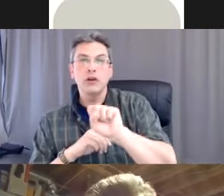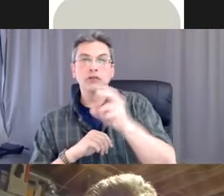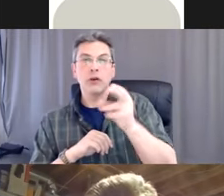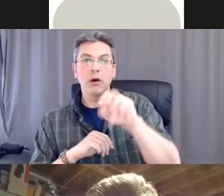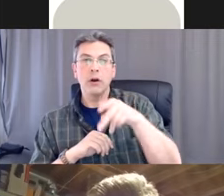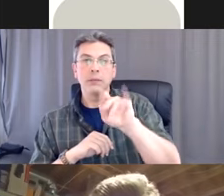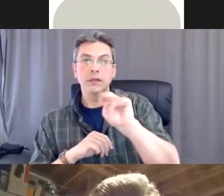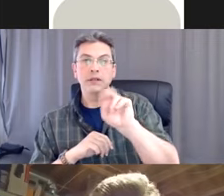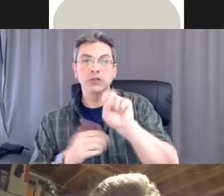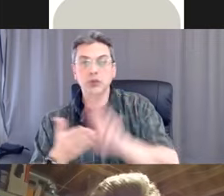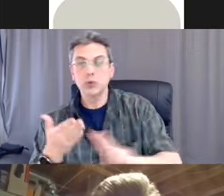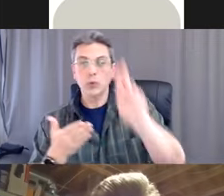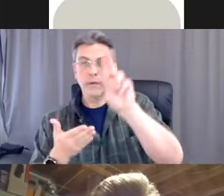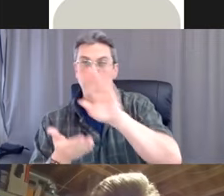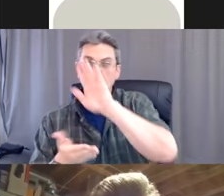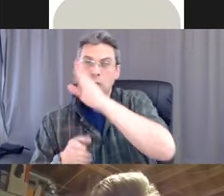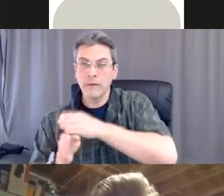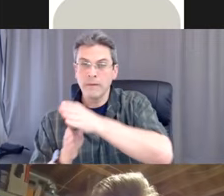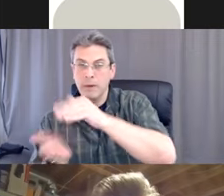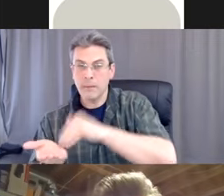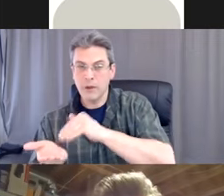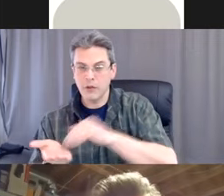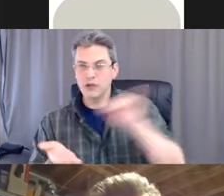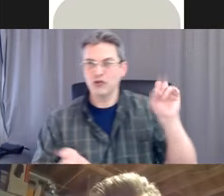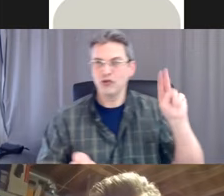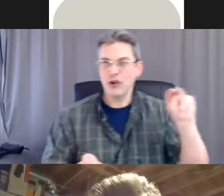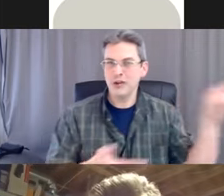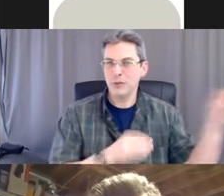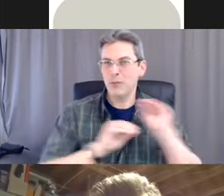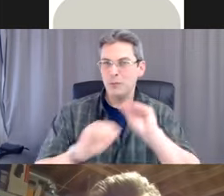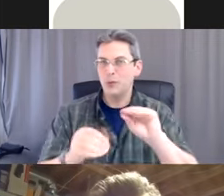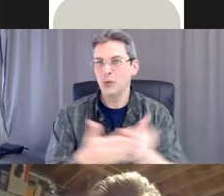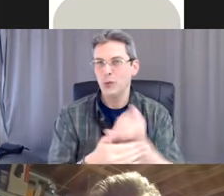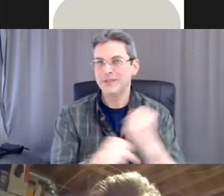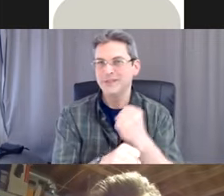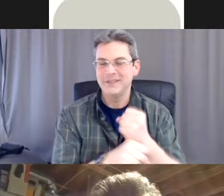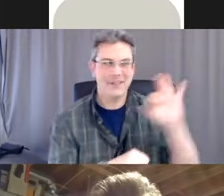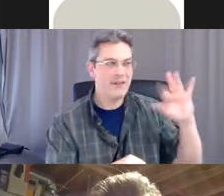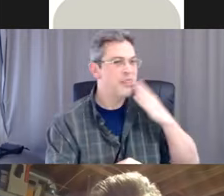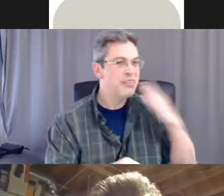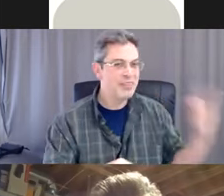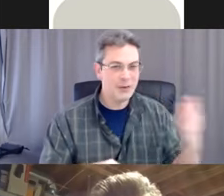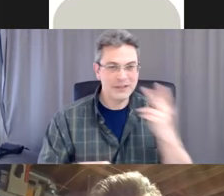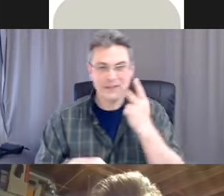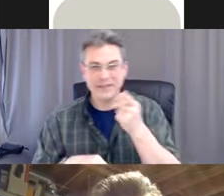17th. As John updated this, thank you, John, 120,799